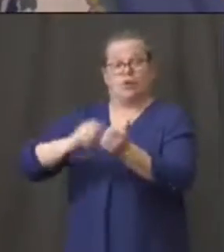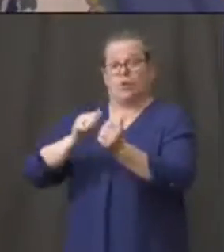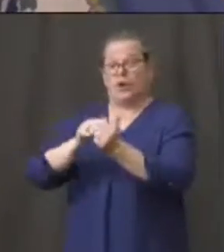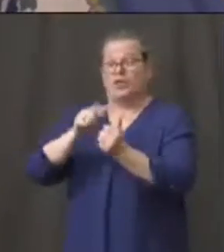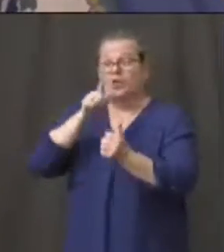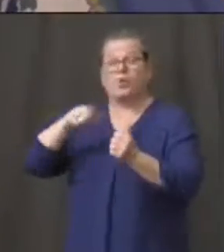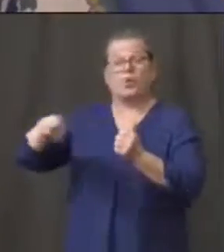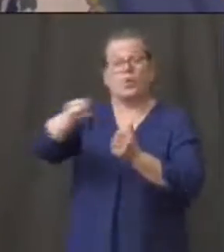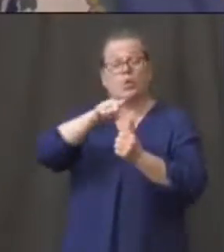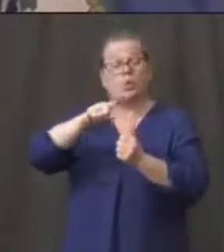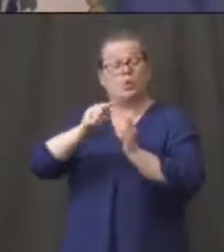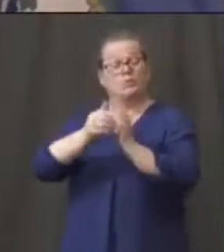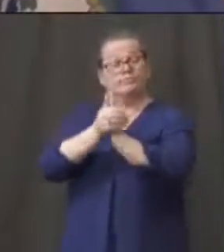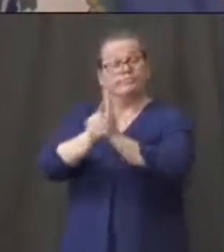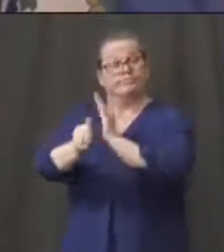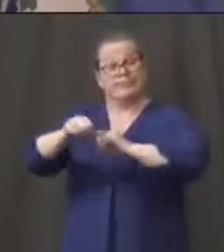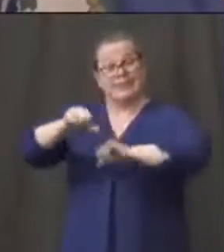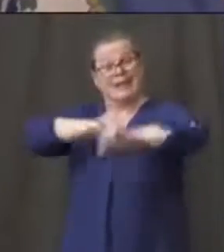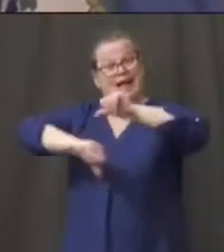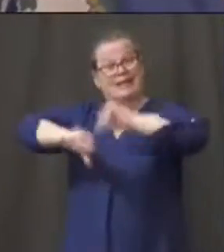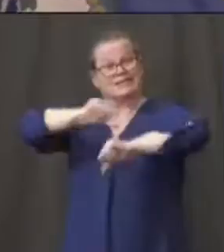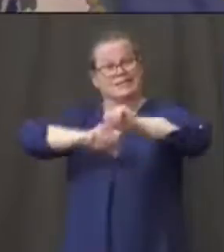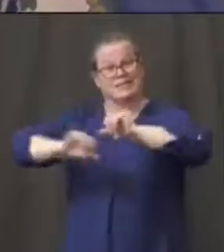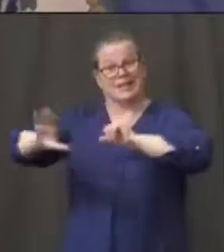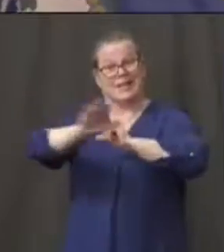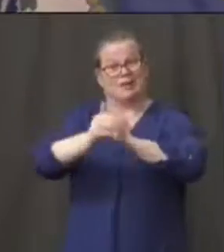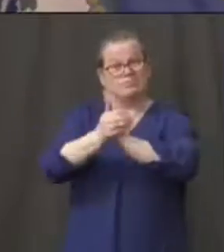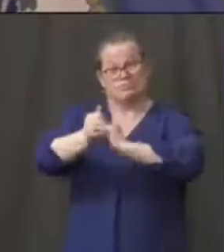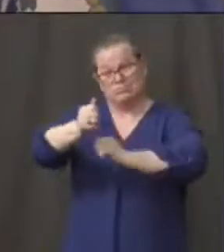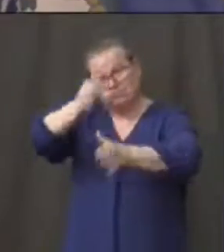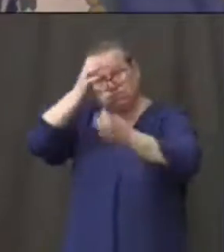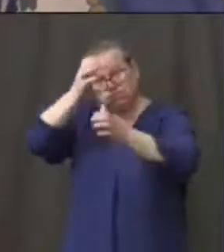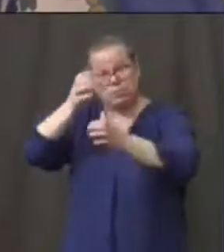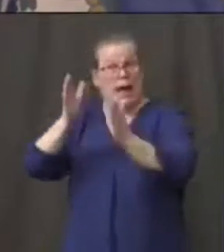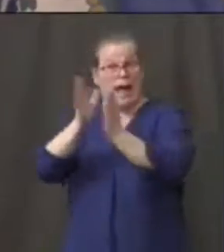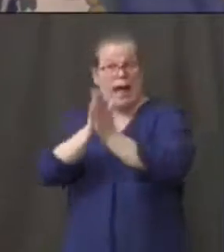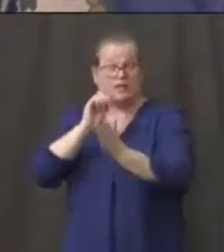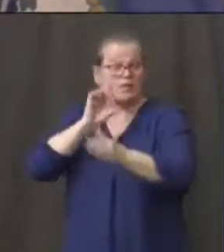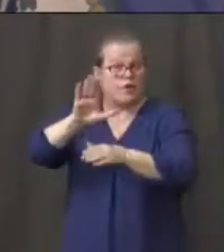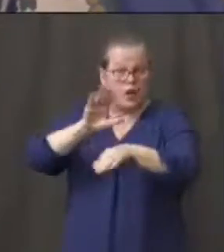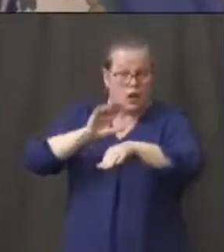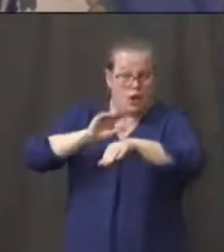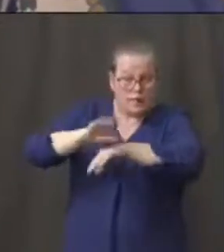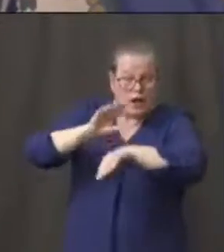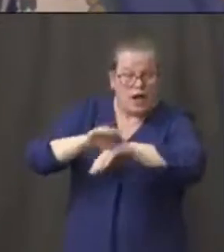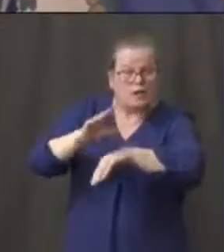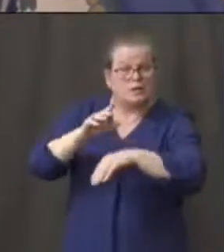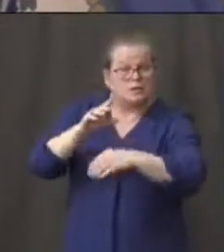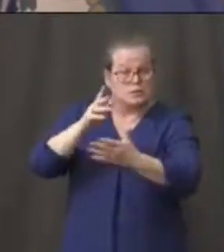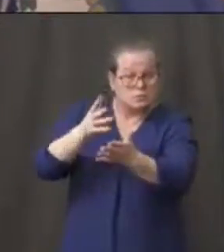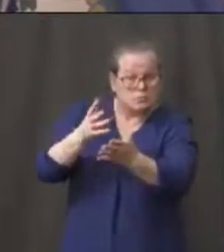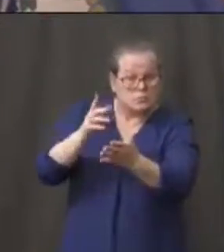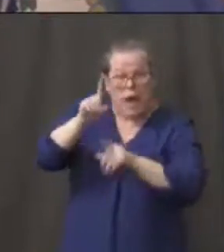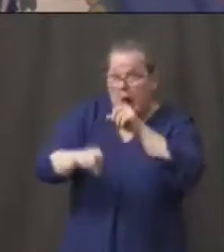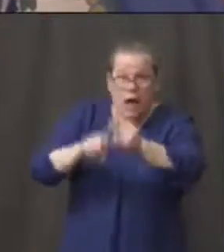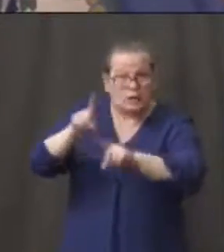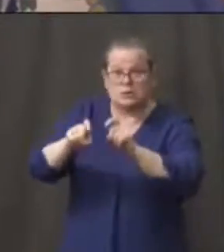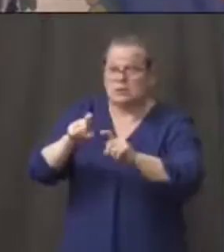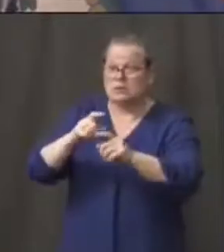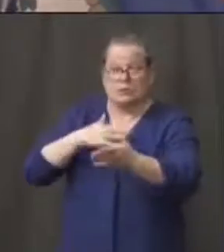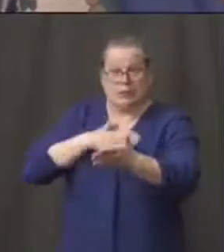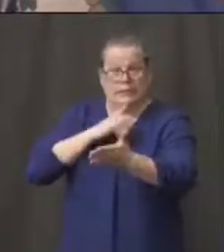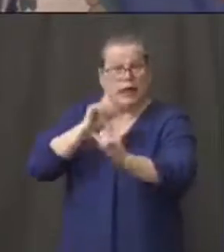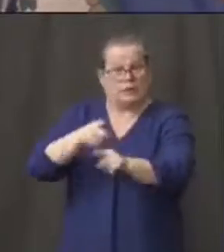advice. And you're going to get some formal advice from the advisory board within a week or so on that. I talk informally with the